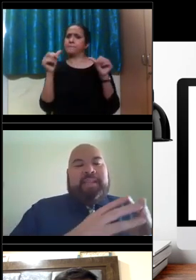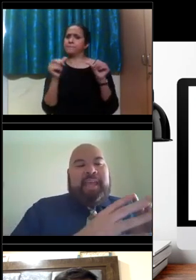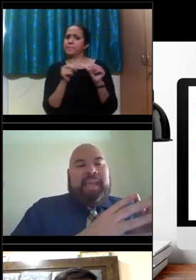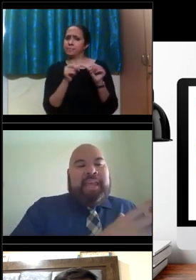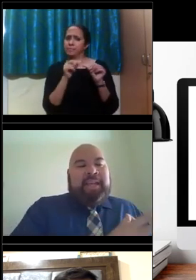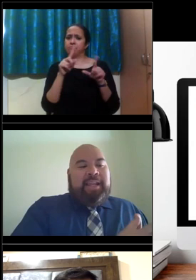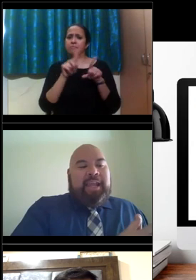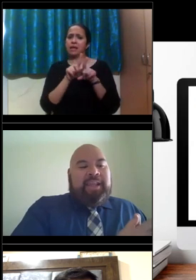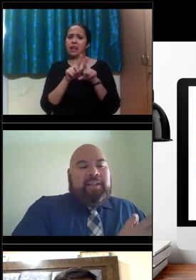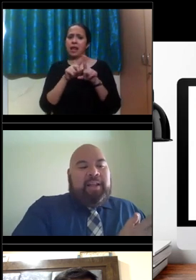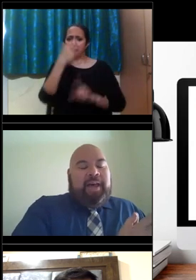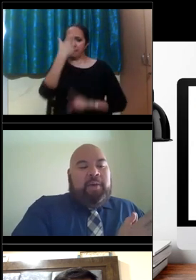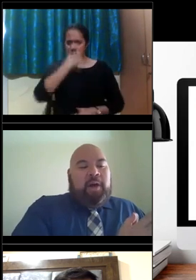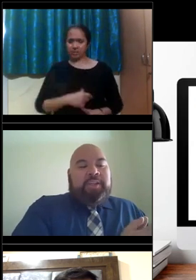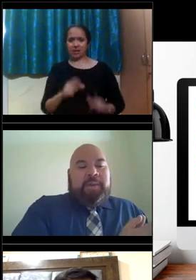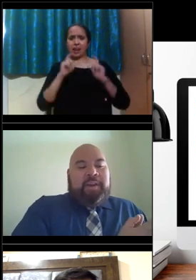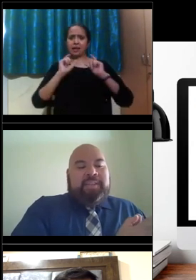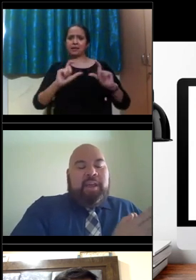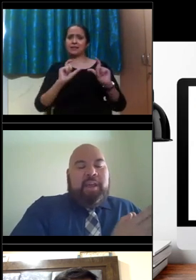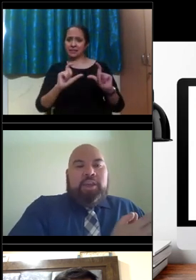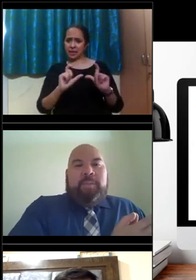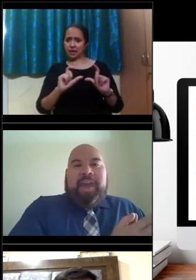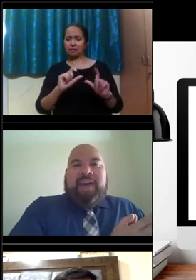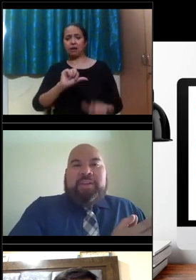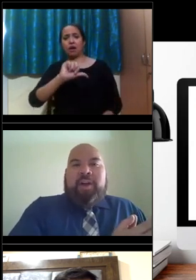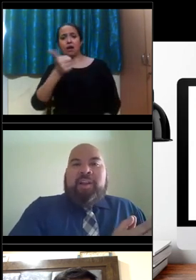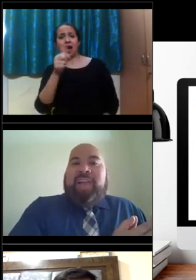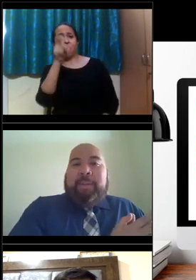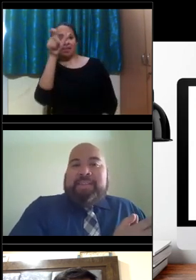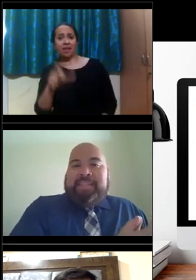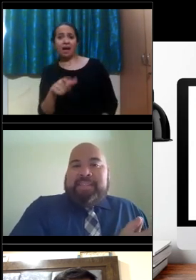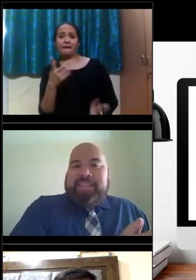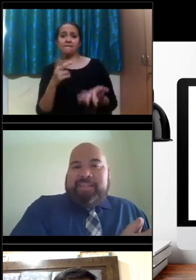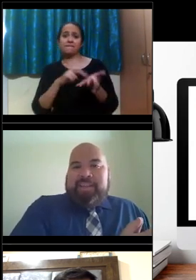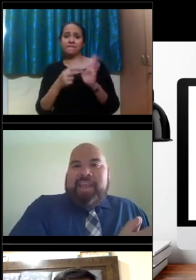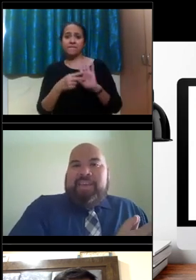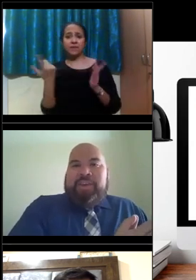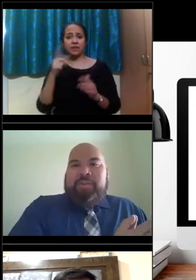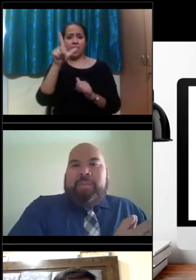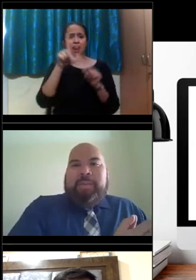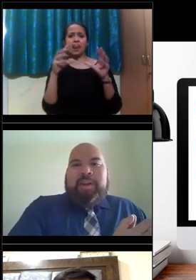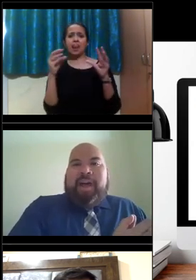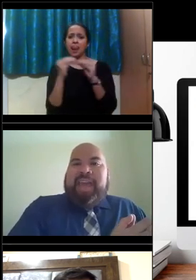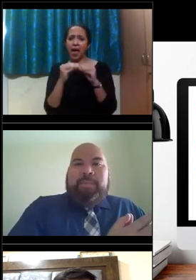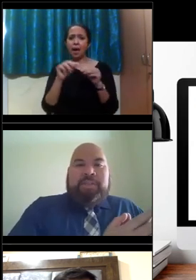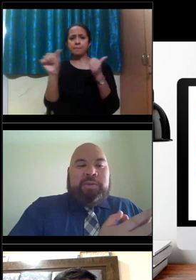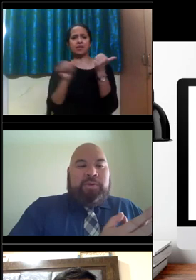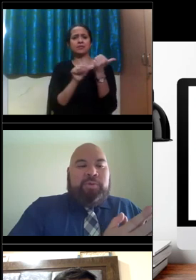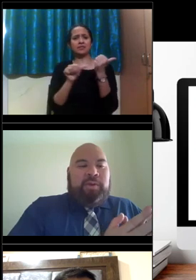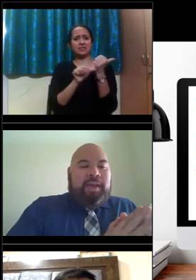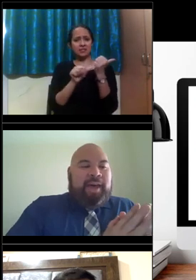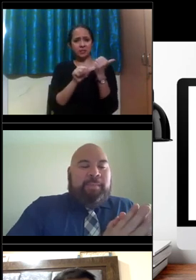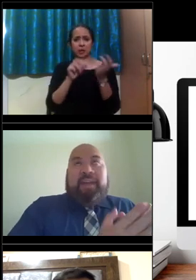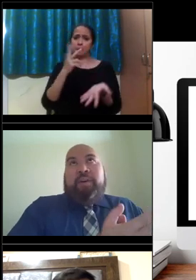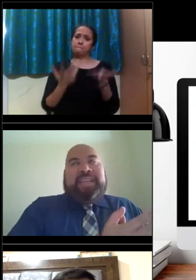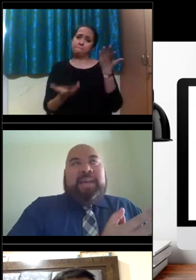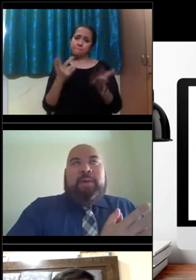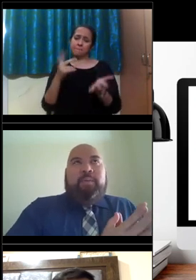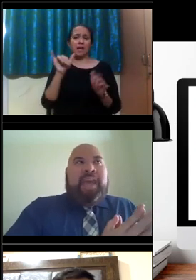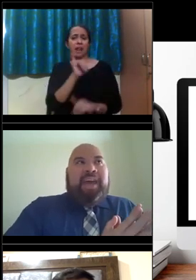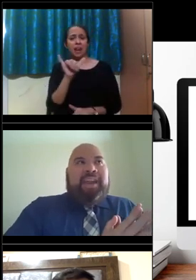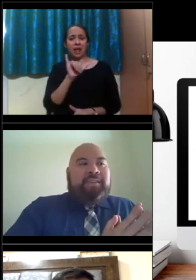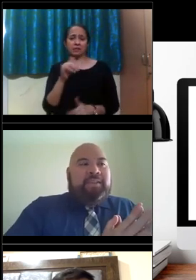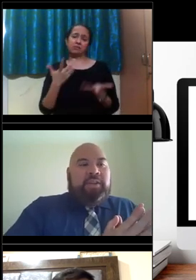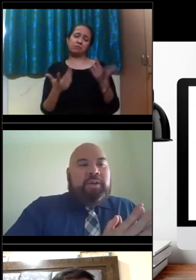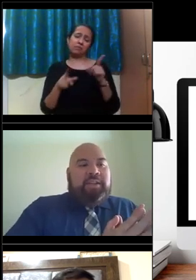then sometimes in the college experience, you might have what's called a lab assistant. If you maybe are not able to, like for